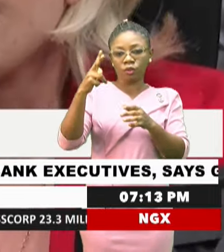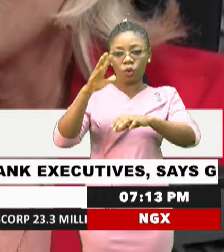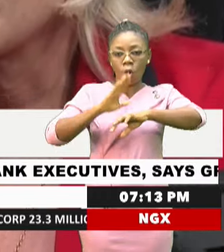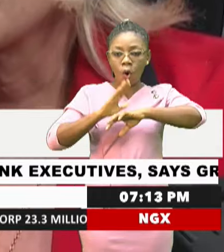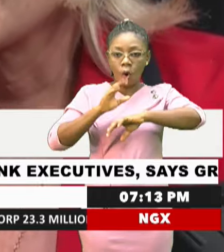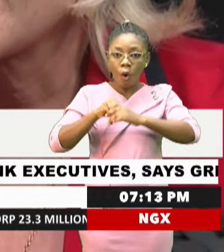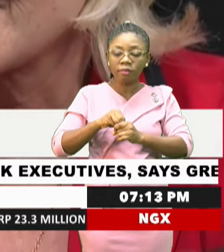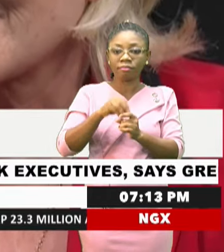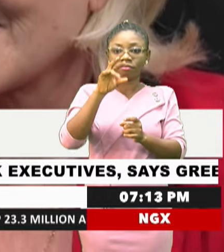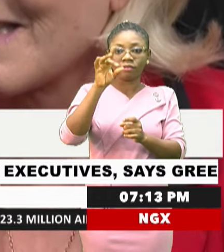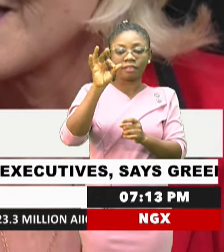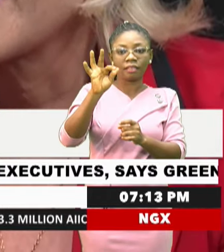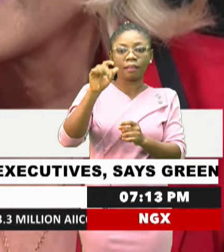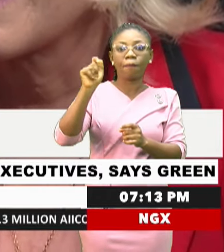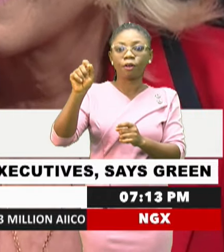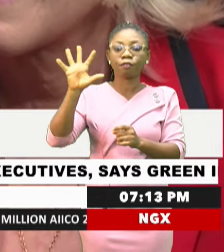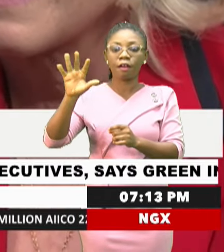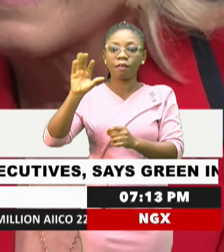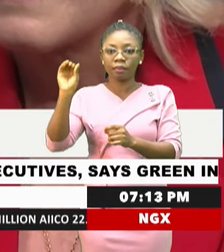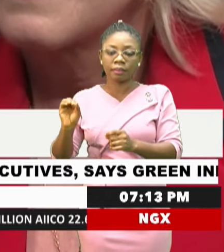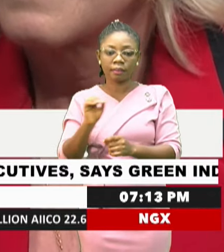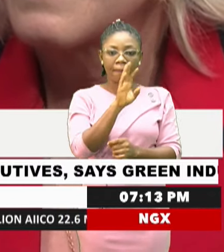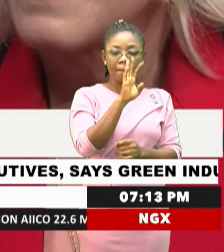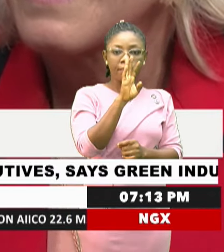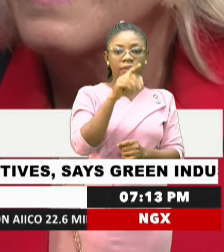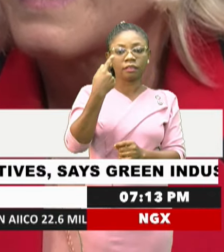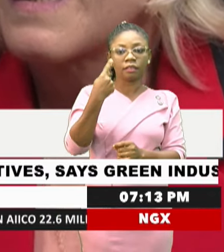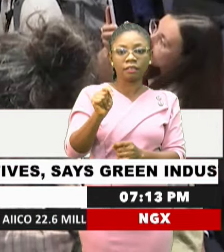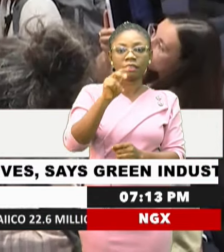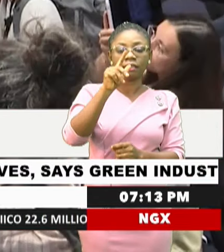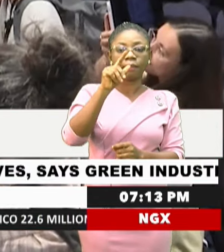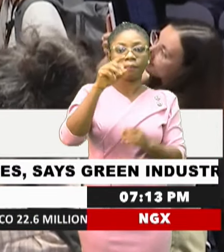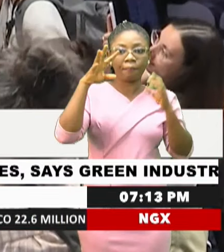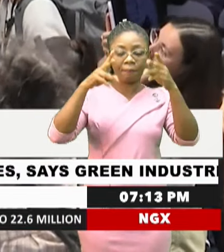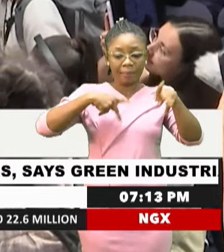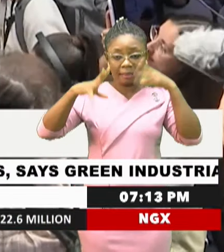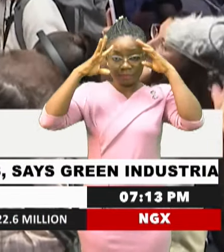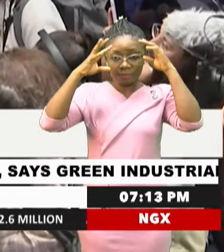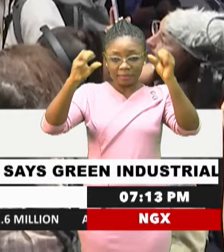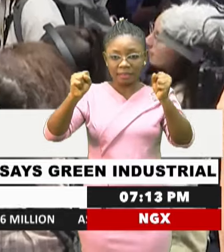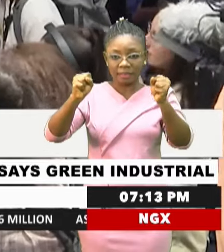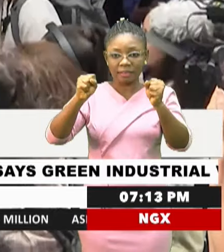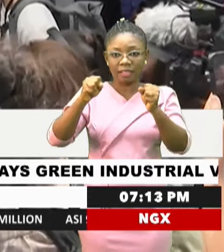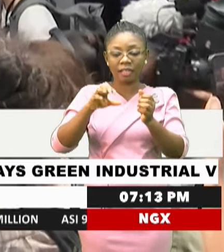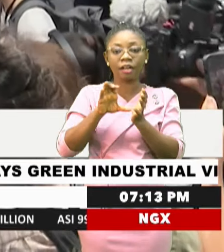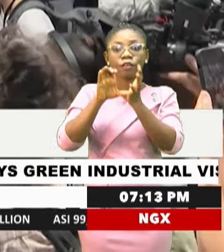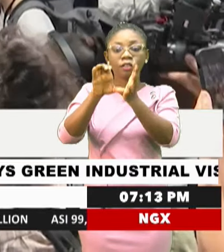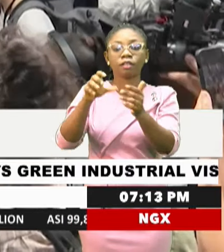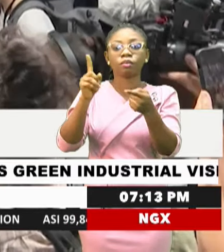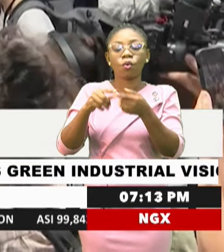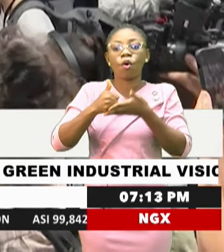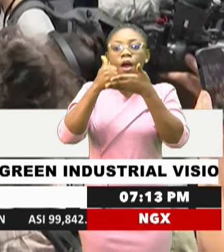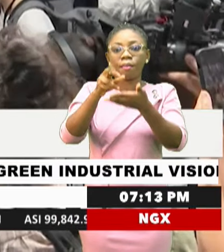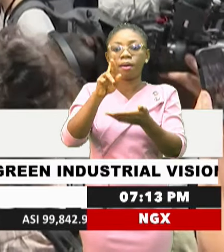.5 to 22 percent. Badela, the telegenic party president credited with helping the RN clean up